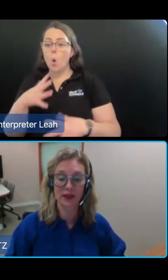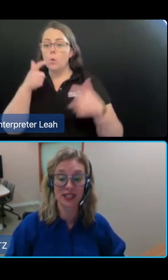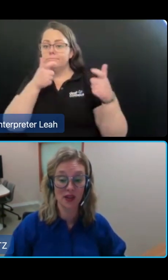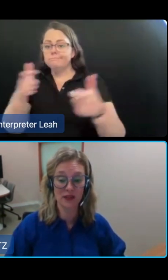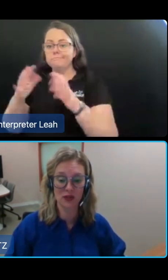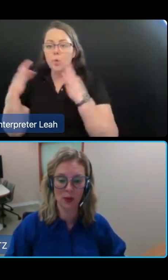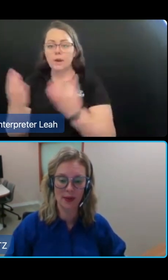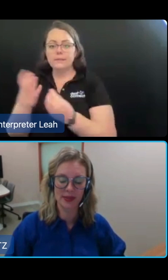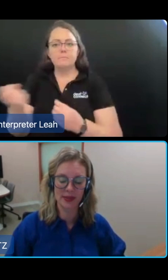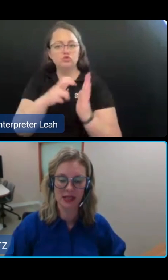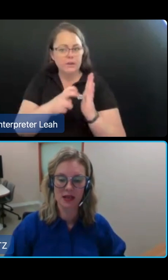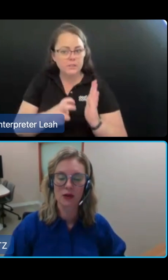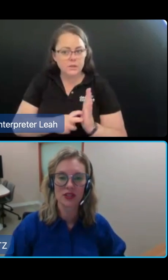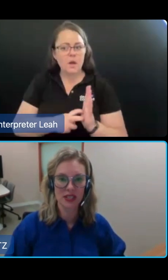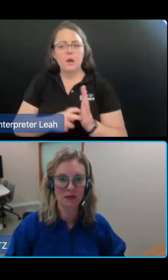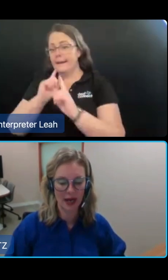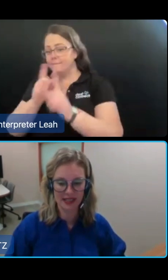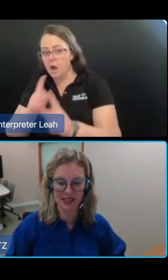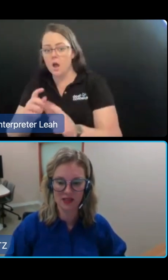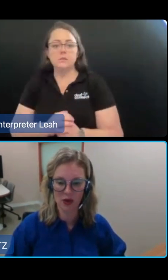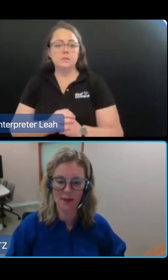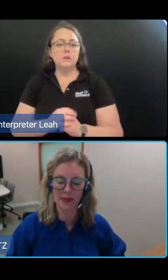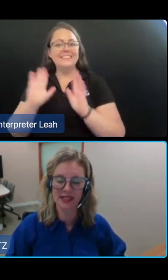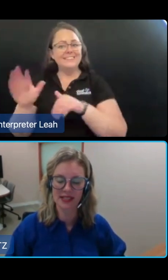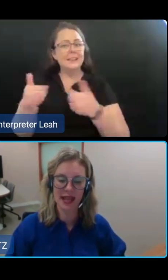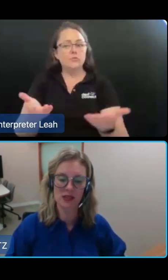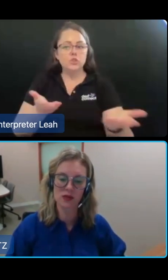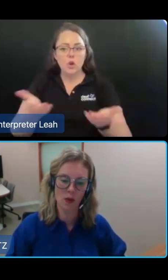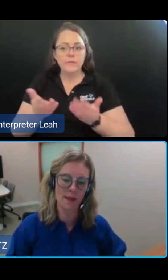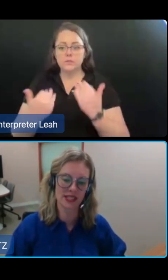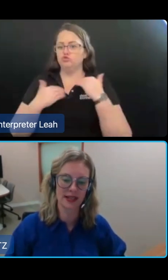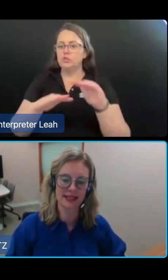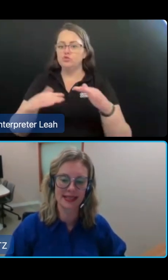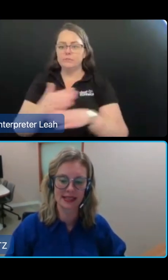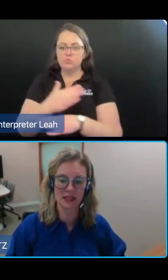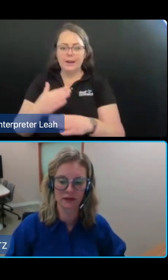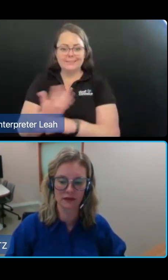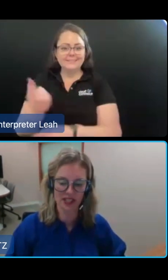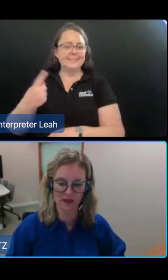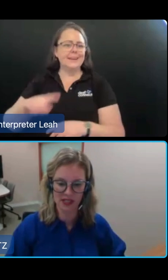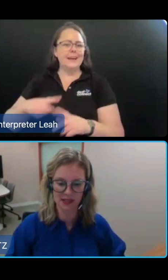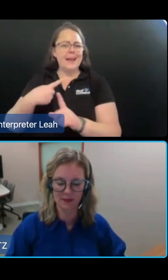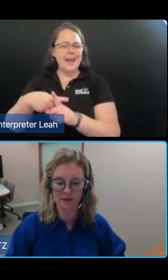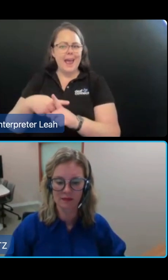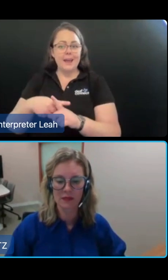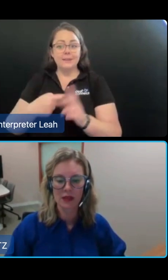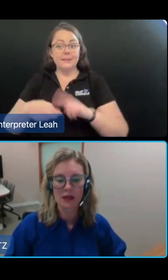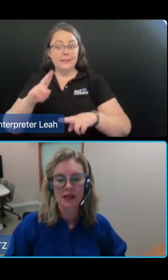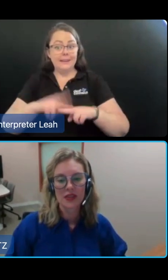delivery of service requirements, restrictive practices requirements and requirements around ceasing delivery of services.